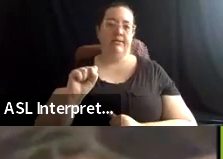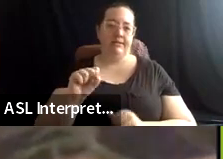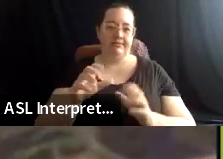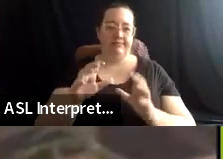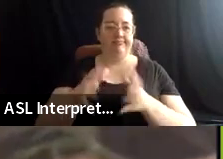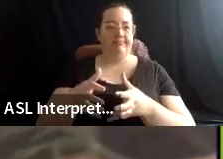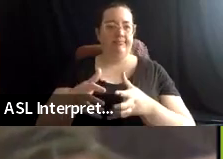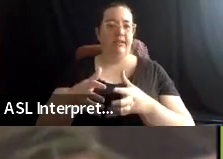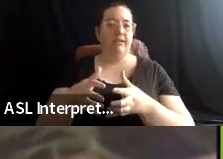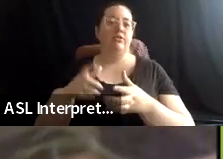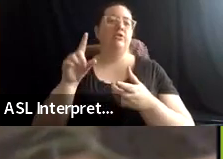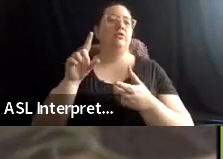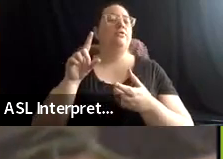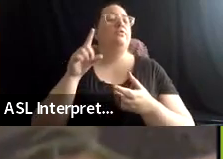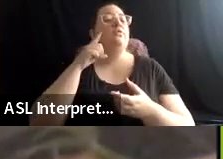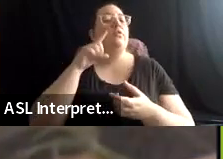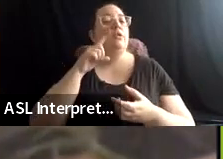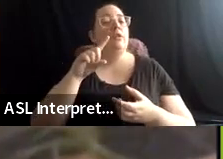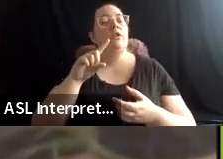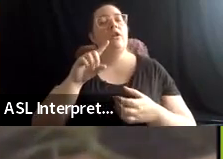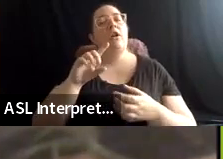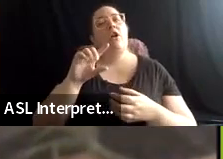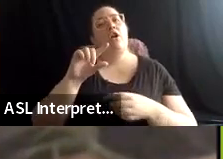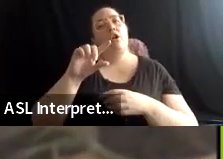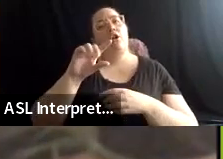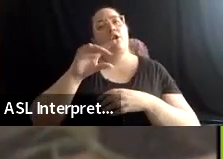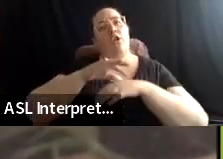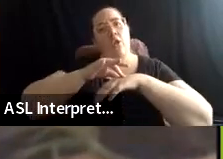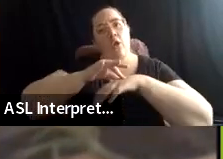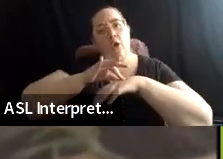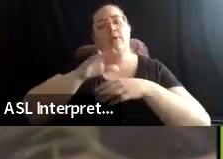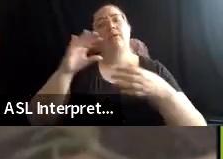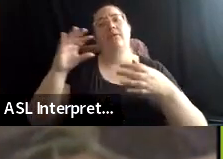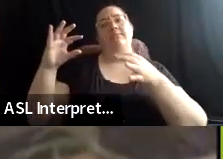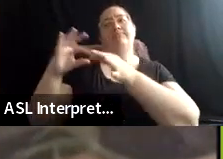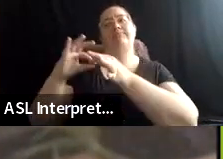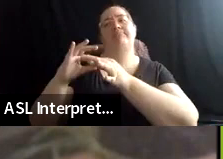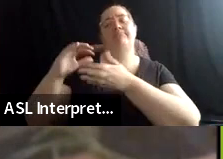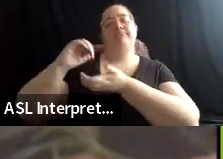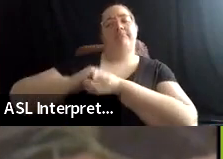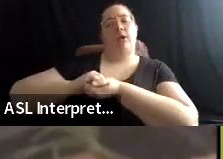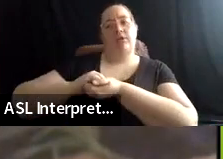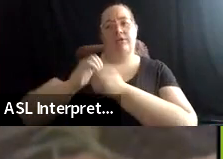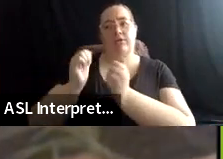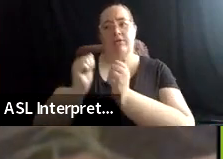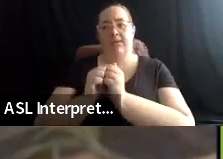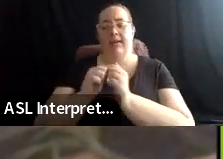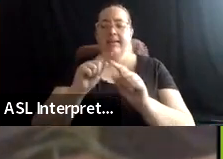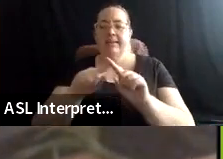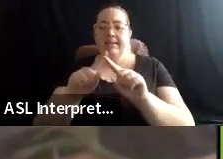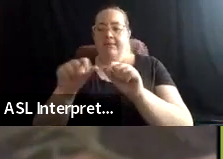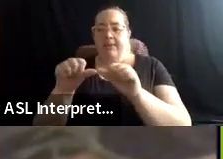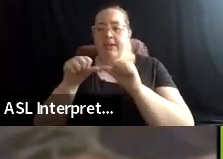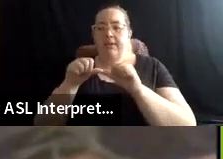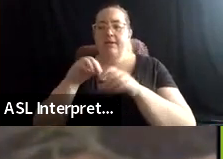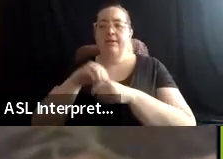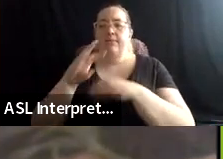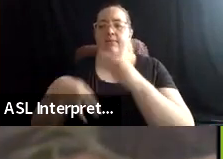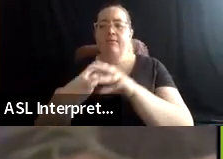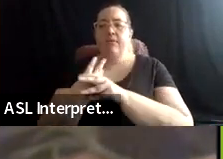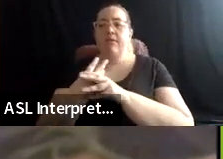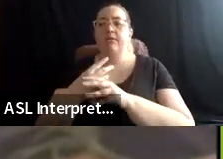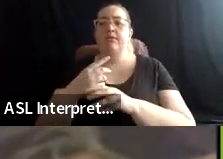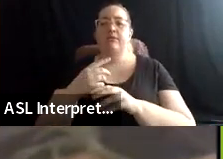To be a global partner in areas of the world, as is such currently in the US where there is no current